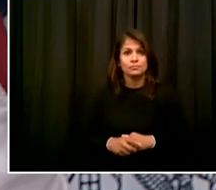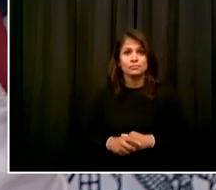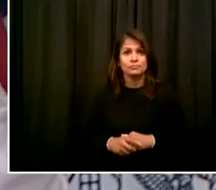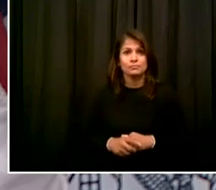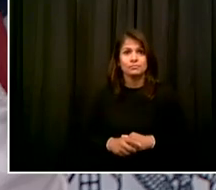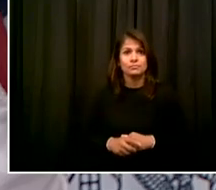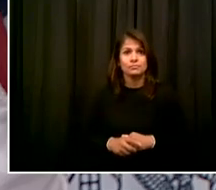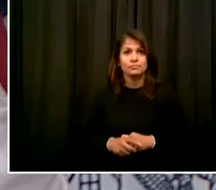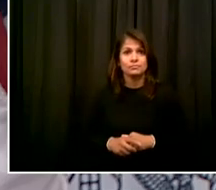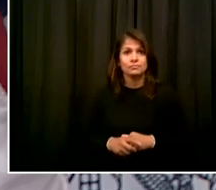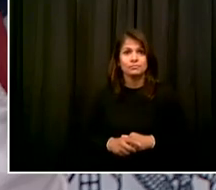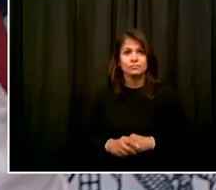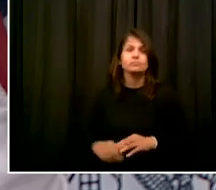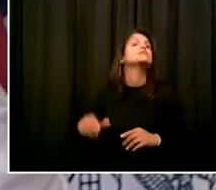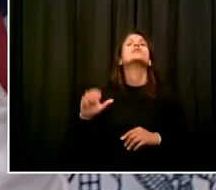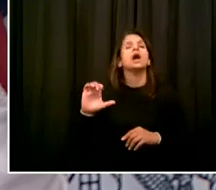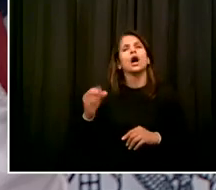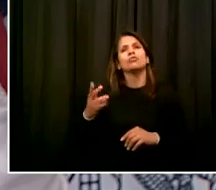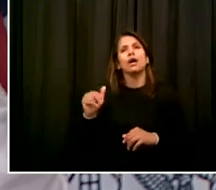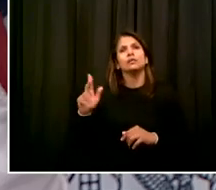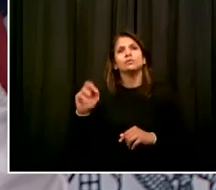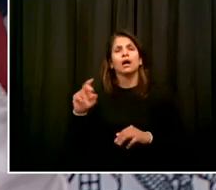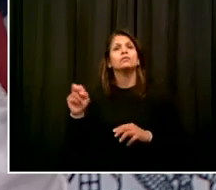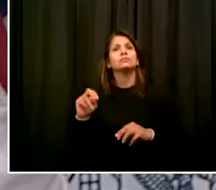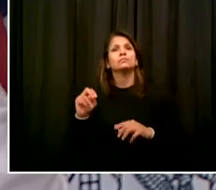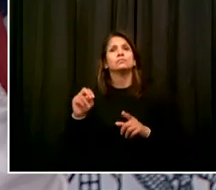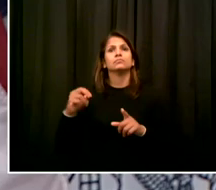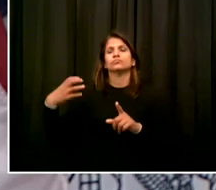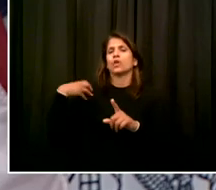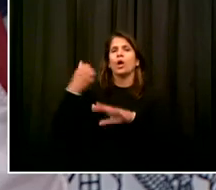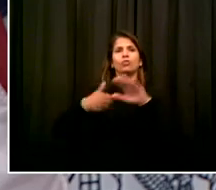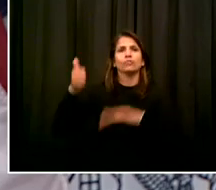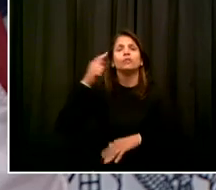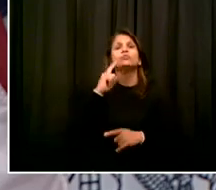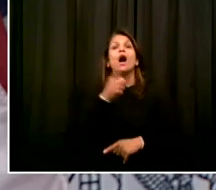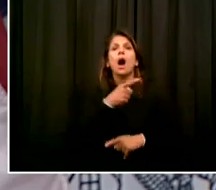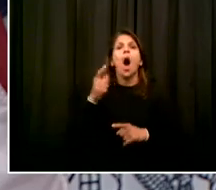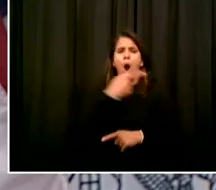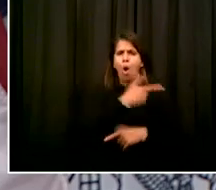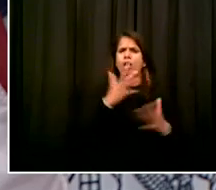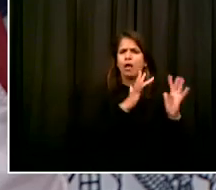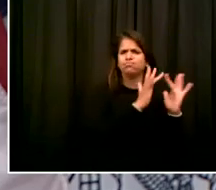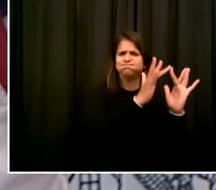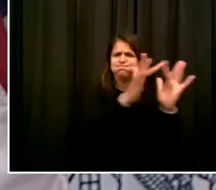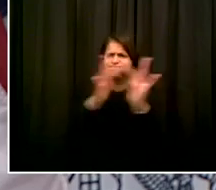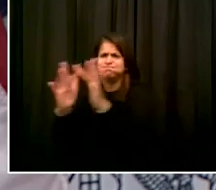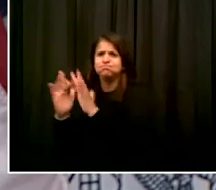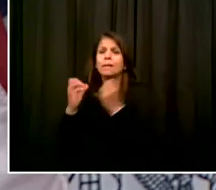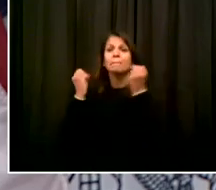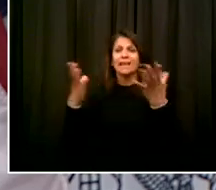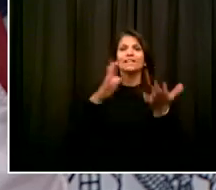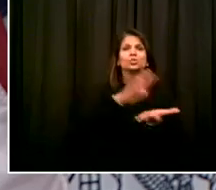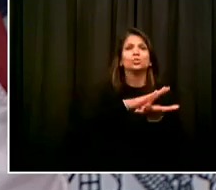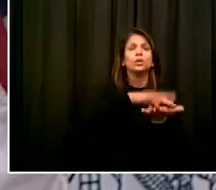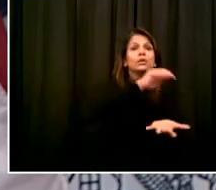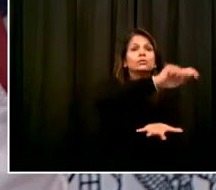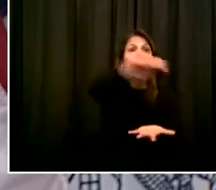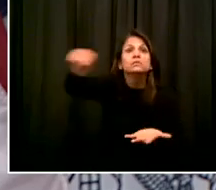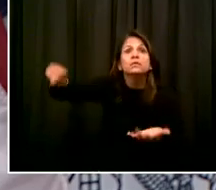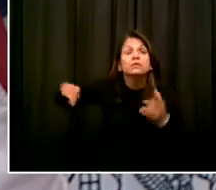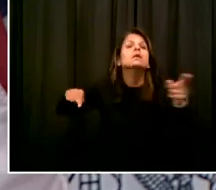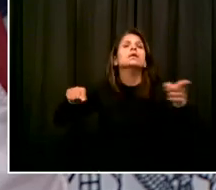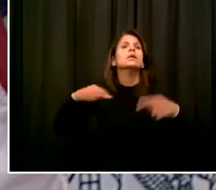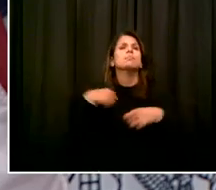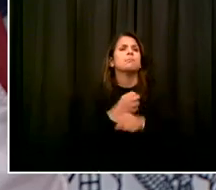health piece as well. And he's also reached out to a lot of partners, a lot of folks who want to help make this work, including the Robin Hood Foundation